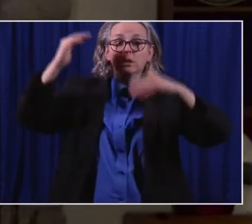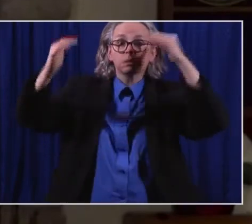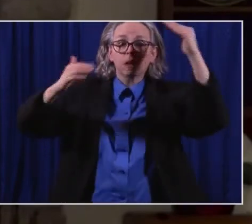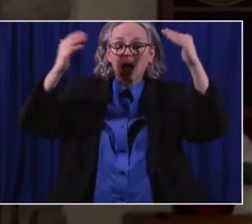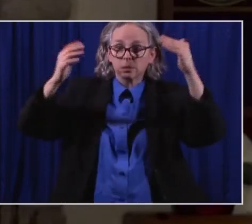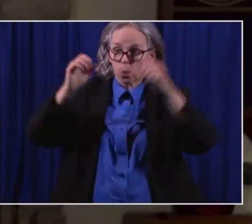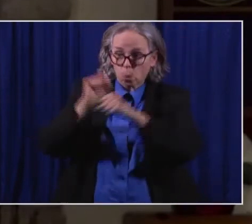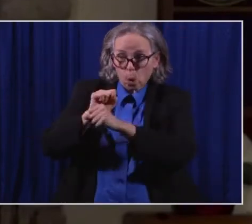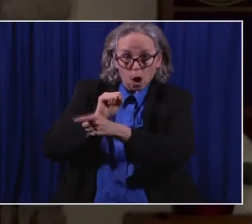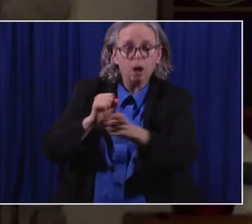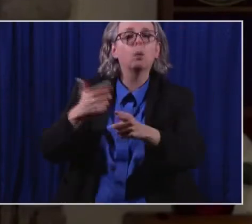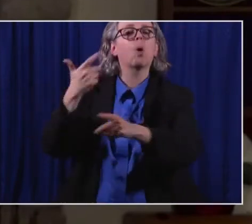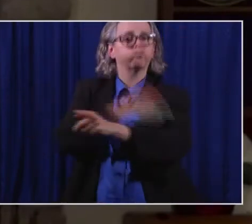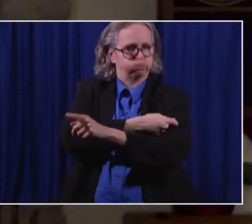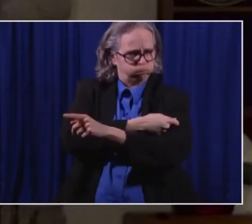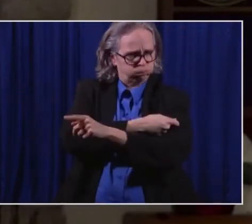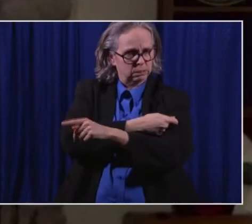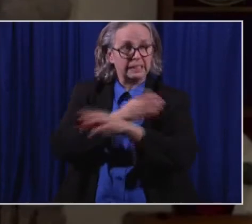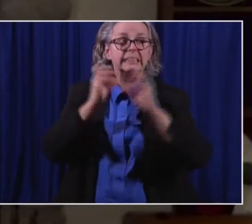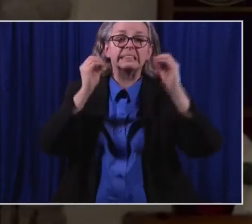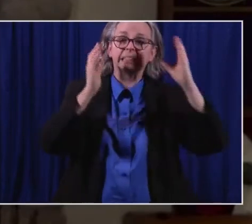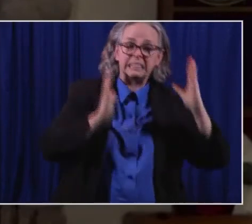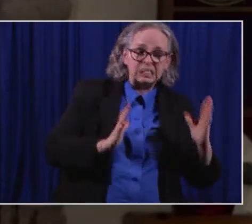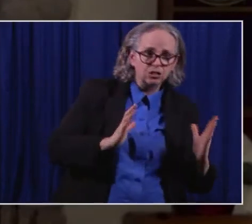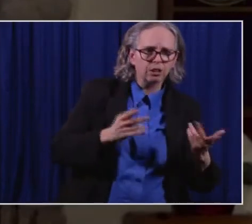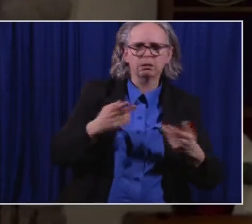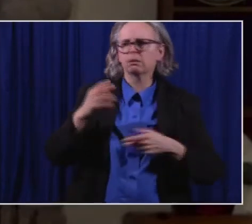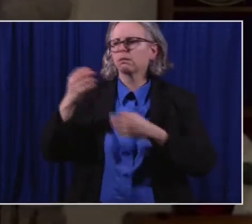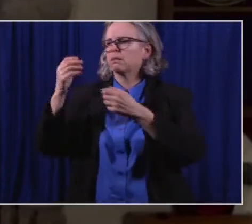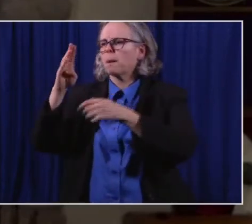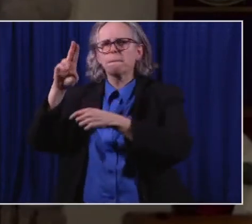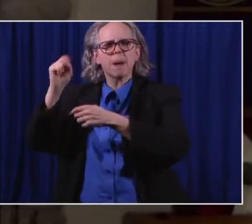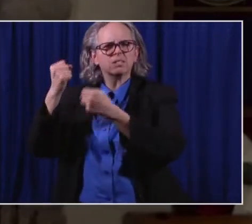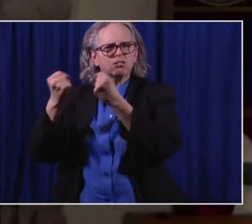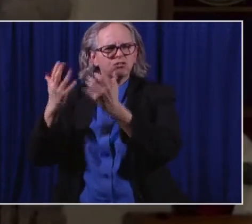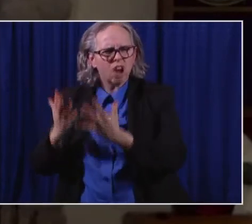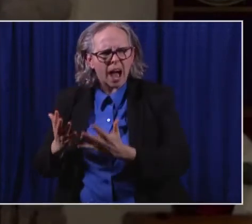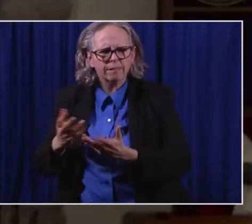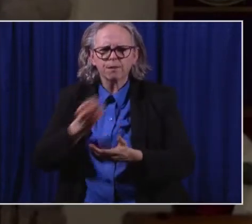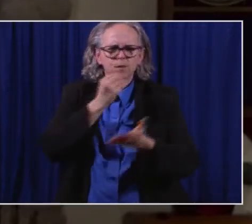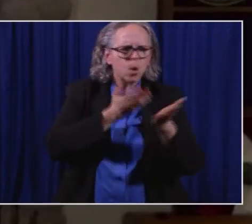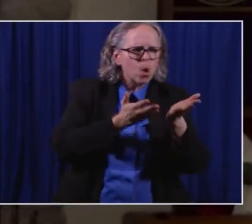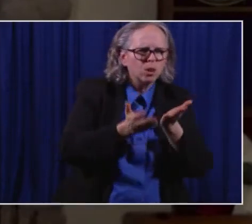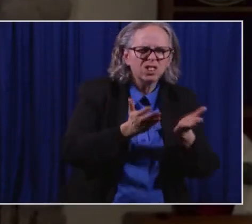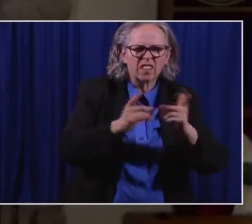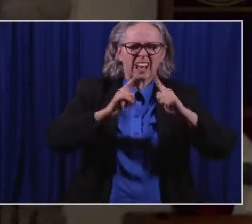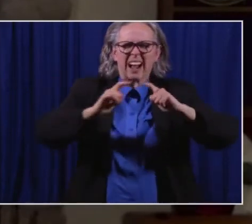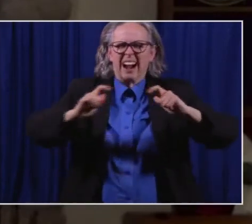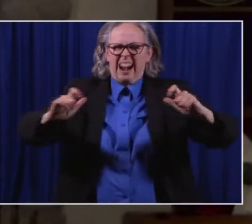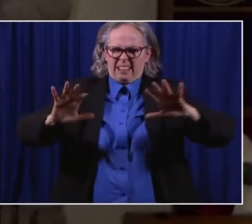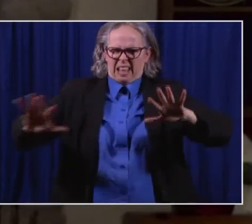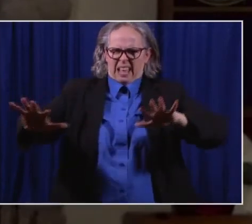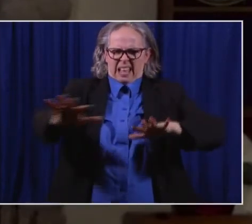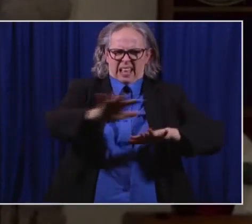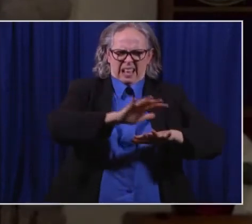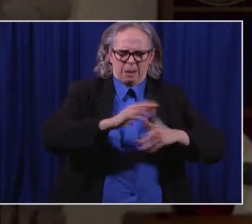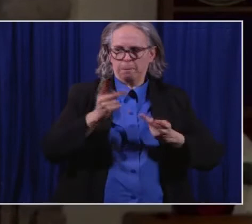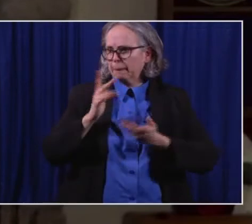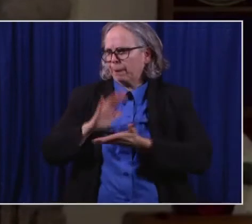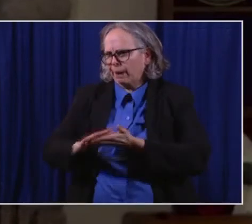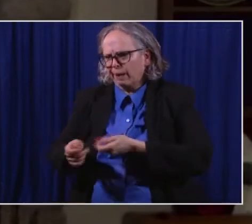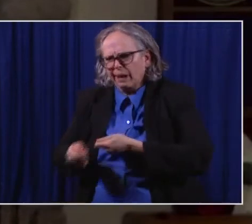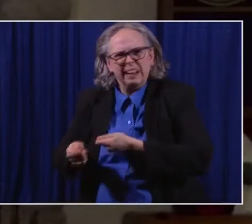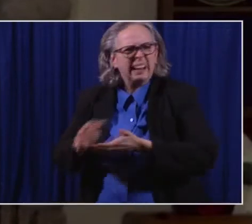teachers, bus drivers, the custodians, people in clerical,